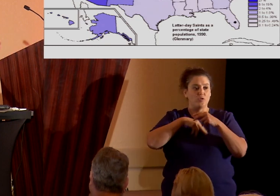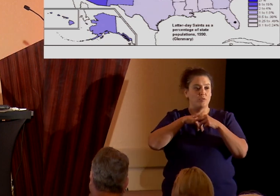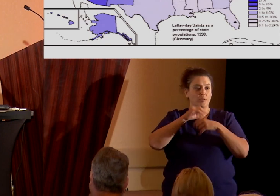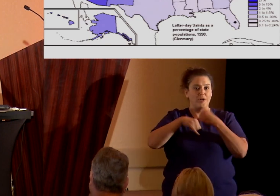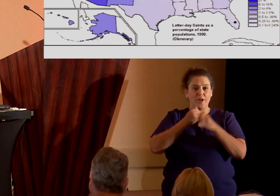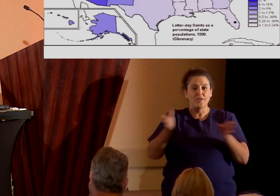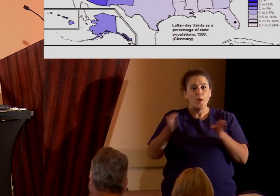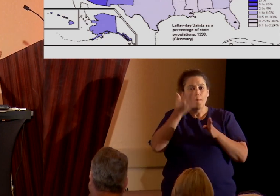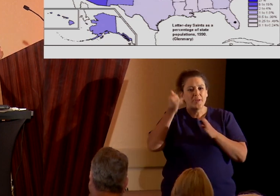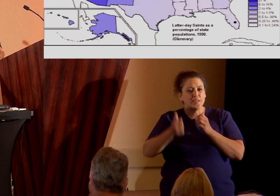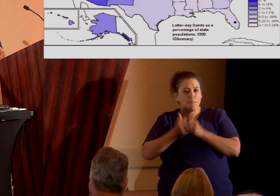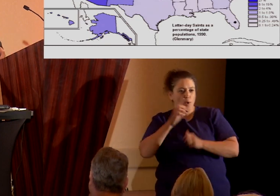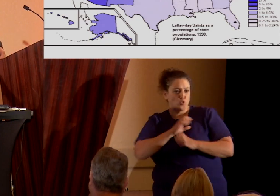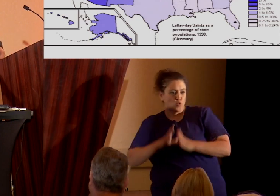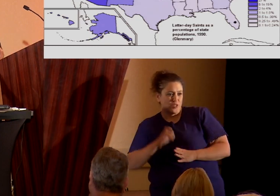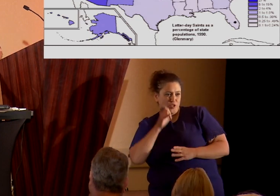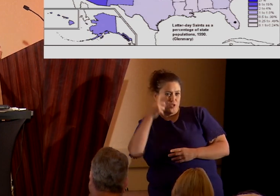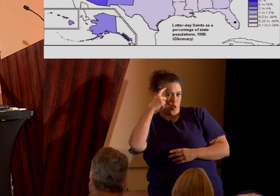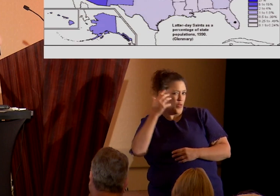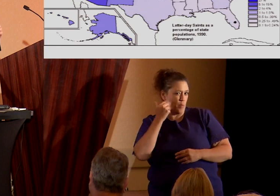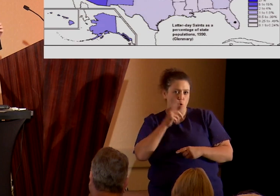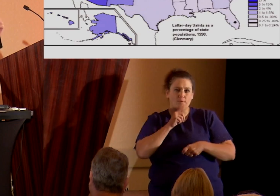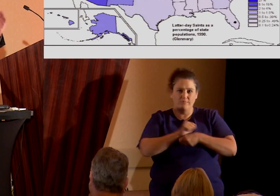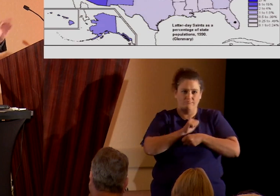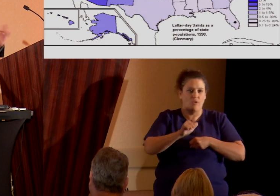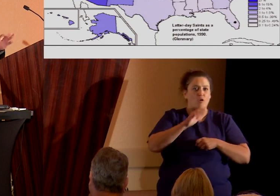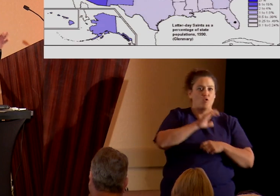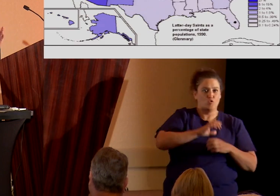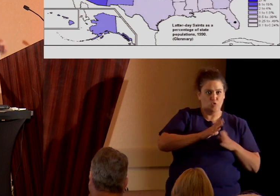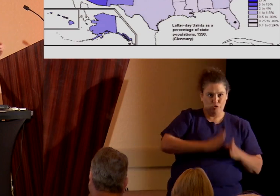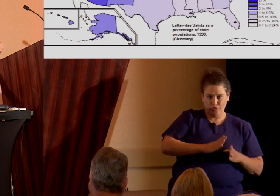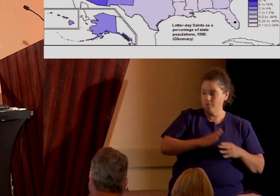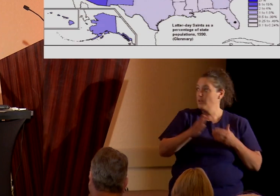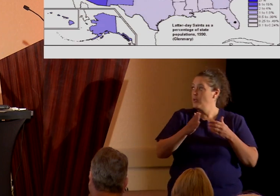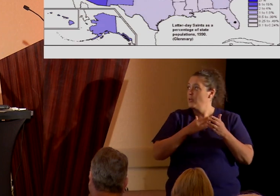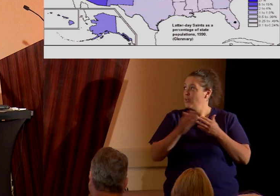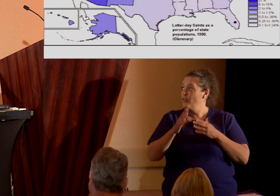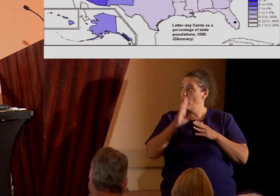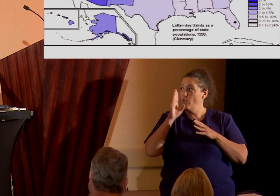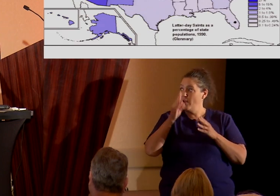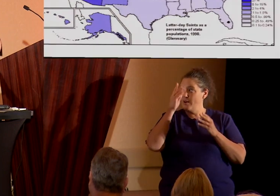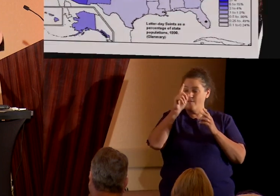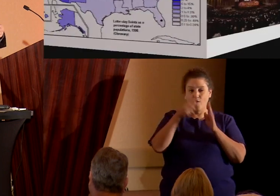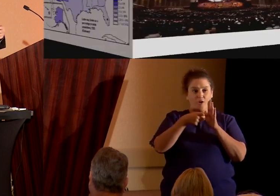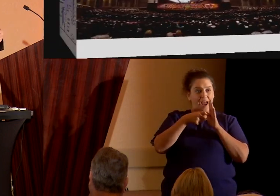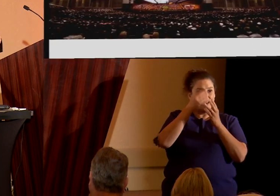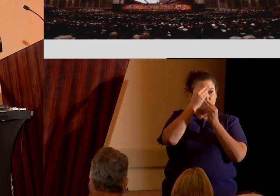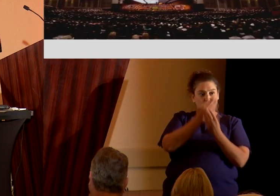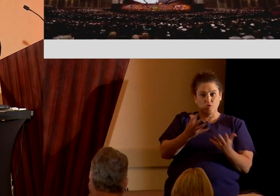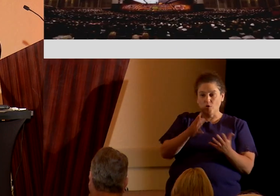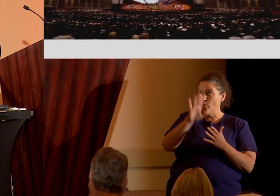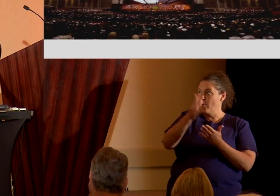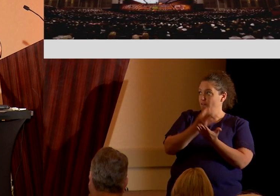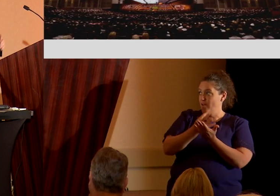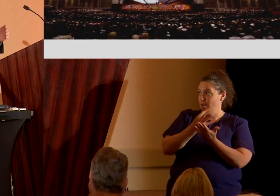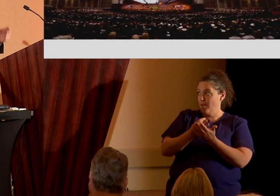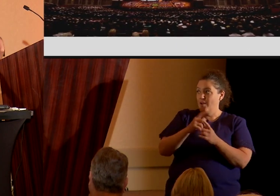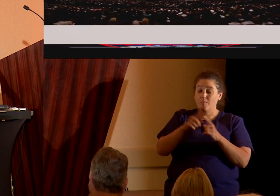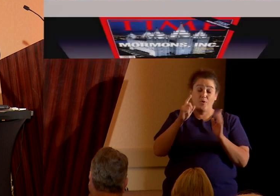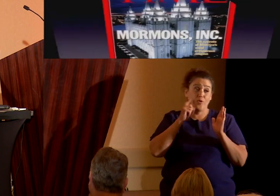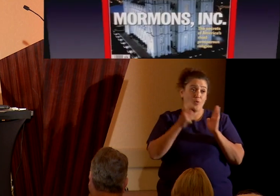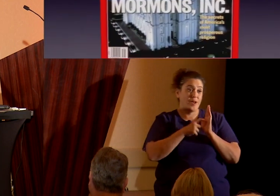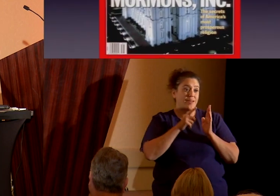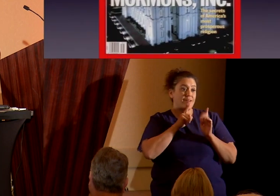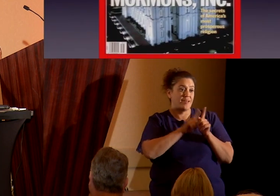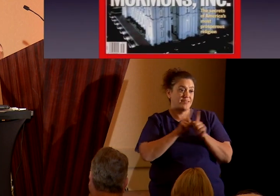Christians don't think they're Christian at all. Now, although they never have disclosed their finances, they're widely recognized as the